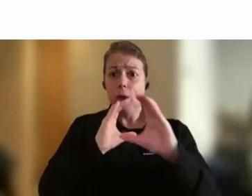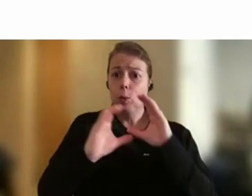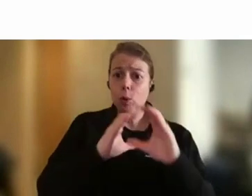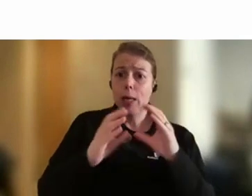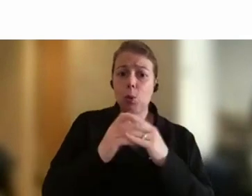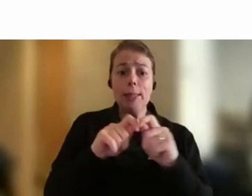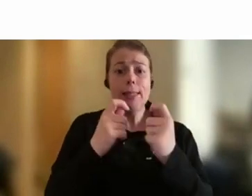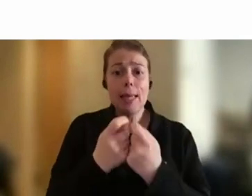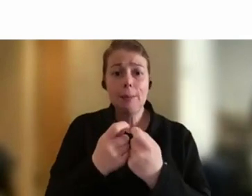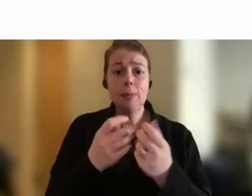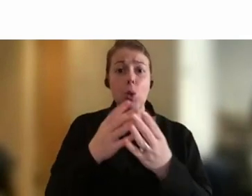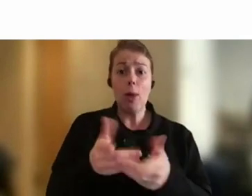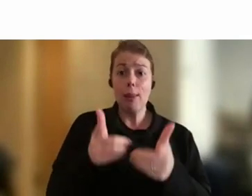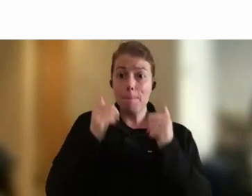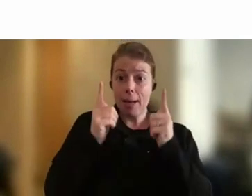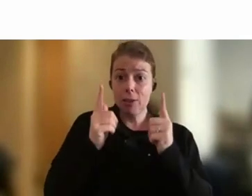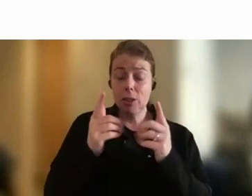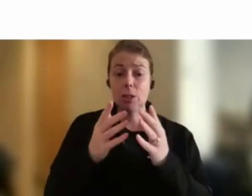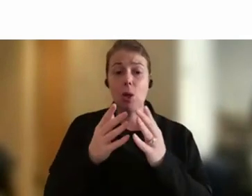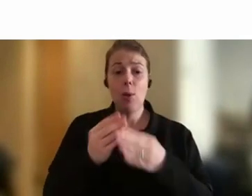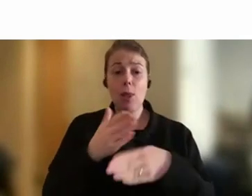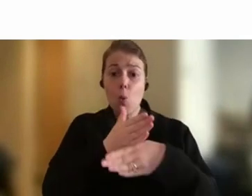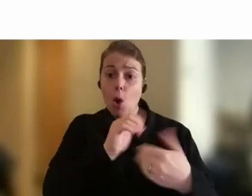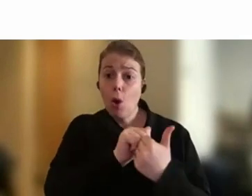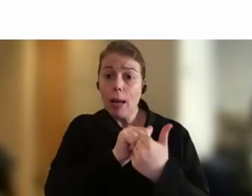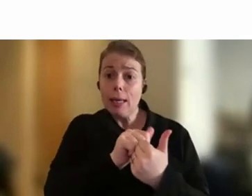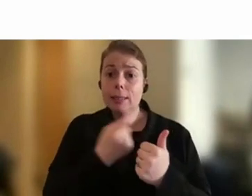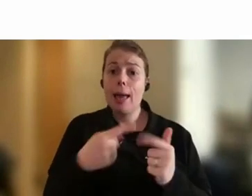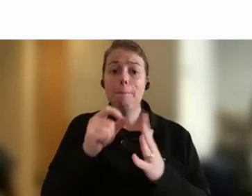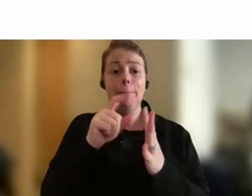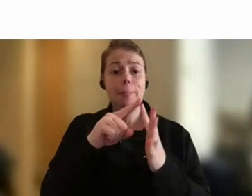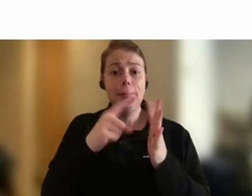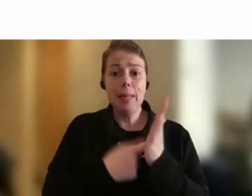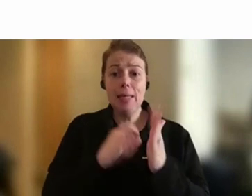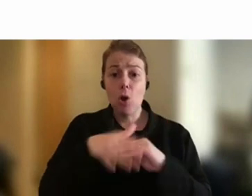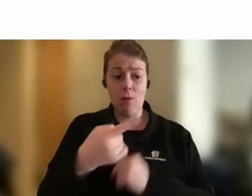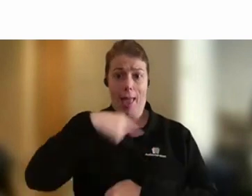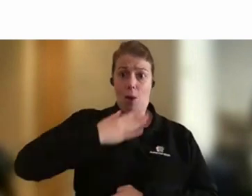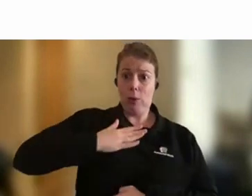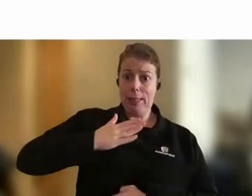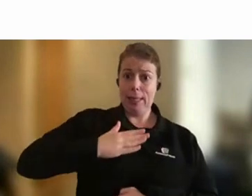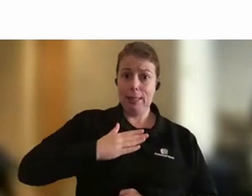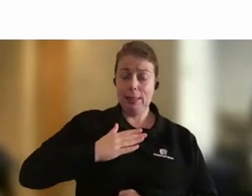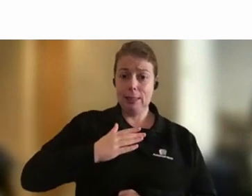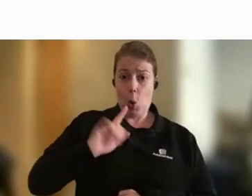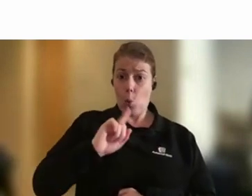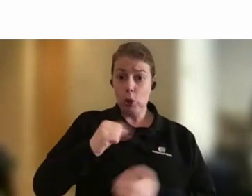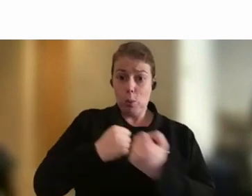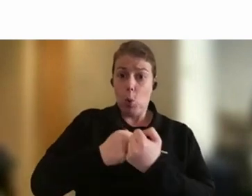managers, with our colleagues and peers about what we need and how we can be supported and what support we can offer them.